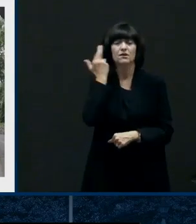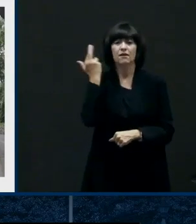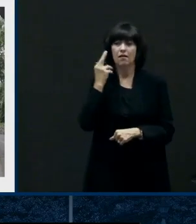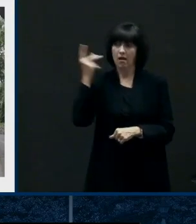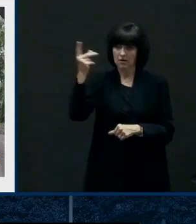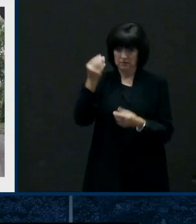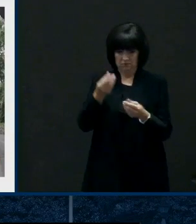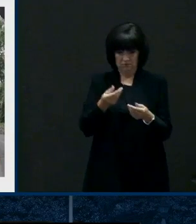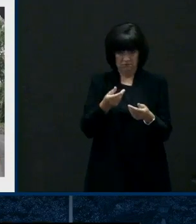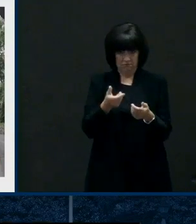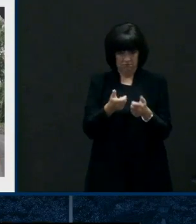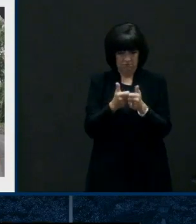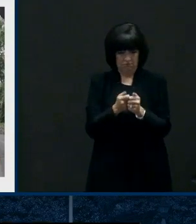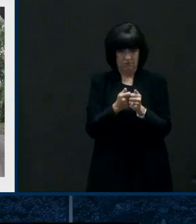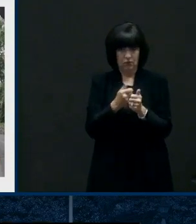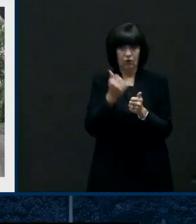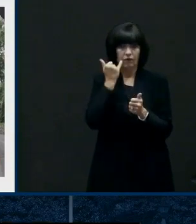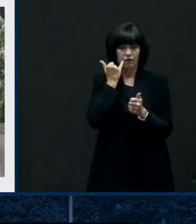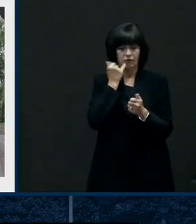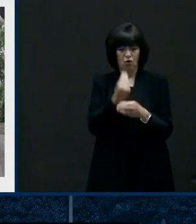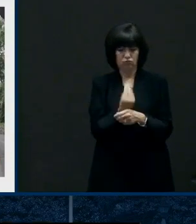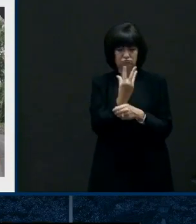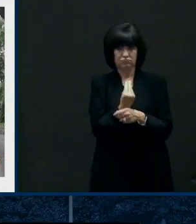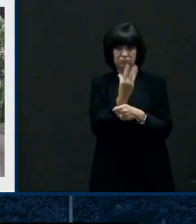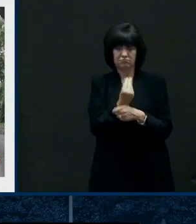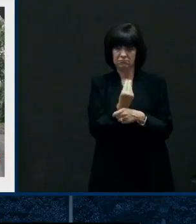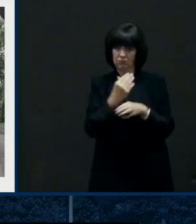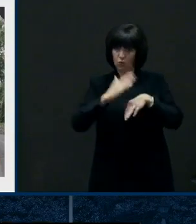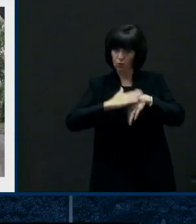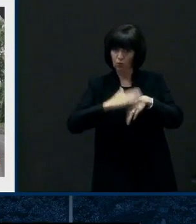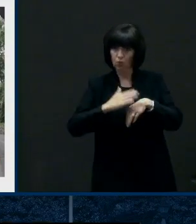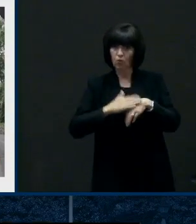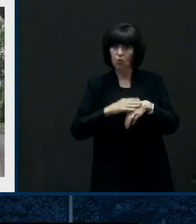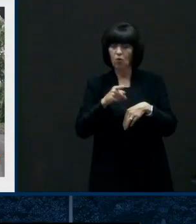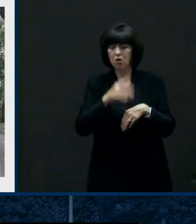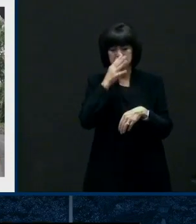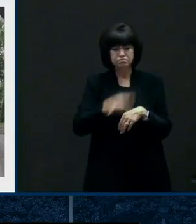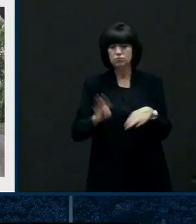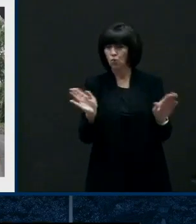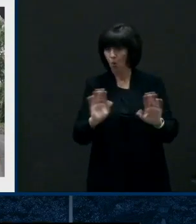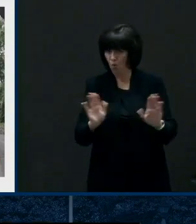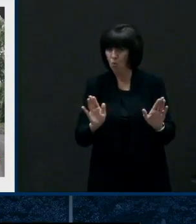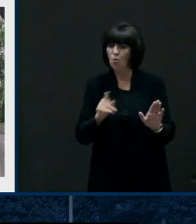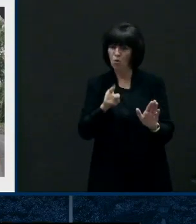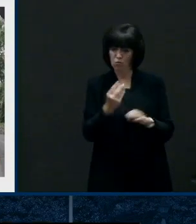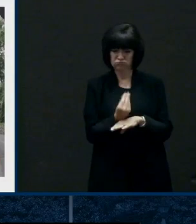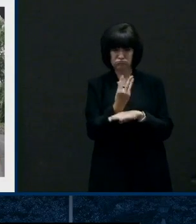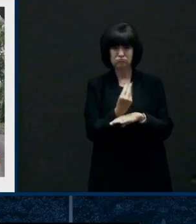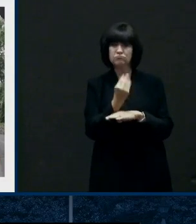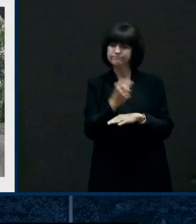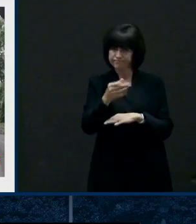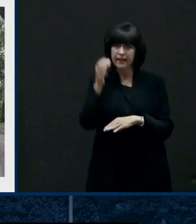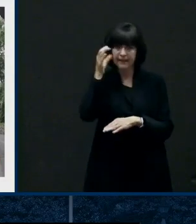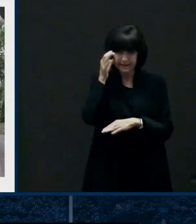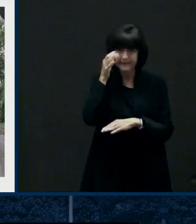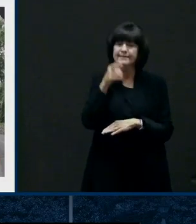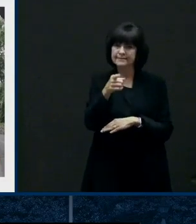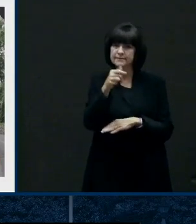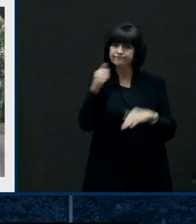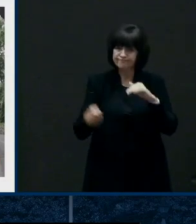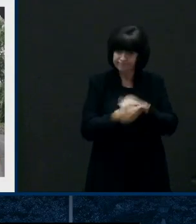know, or radio, you know, seek shelter, know, tornadoes are not something we want to, you know, take the chance of that it's not going to hit you.